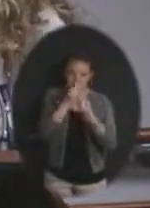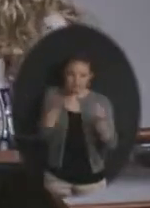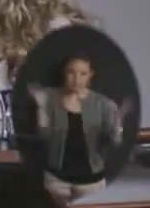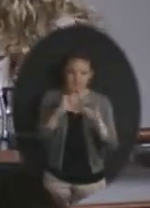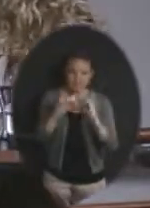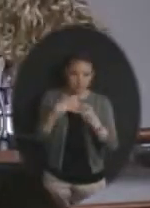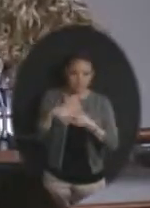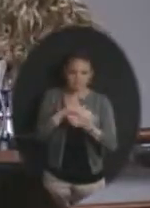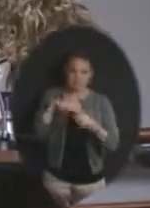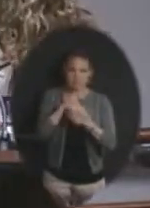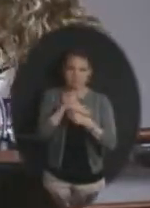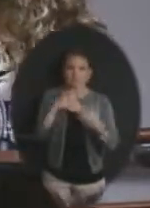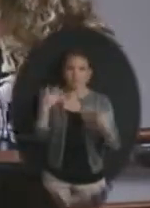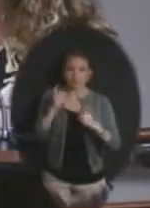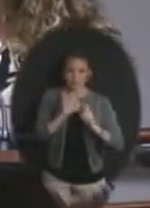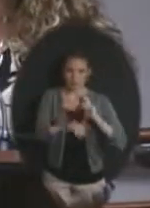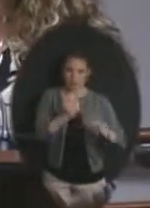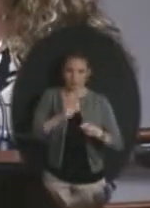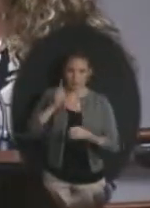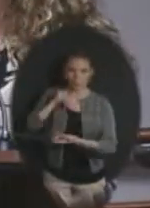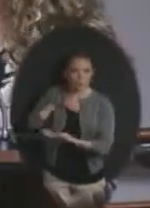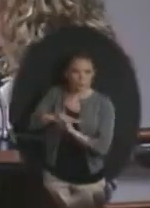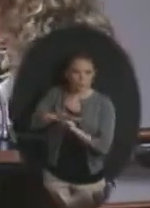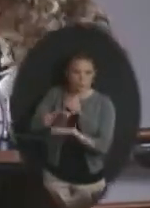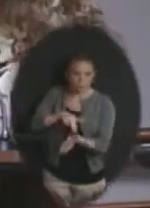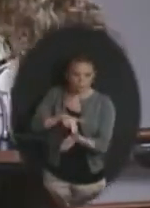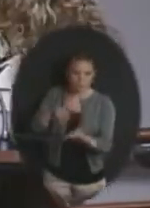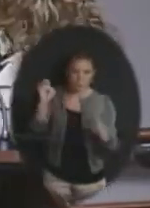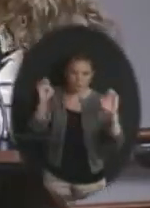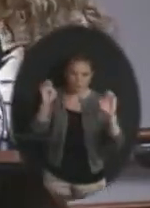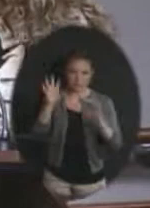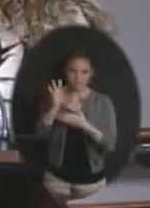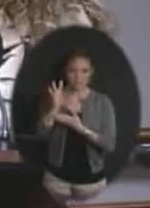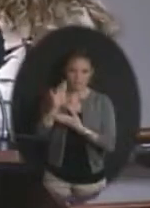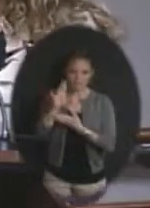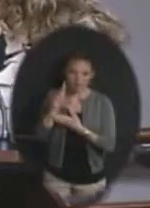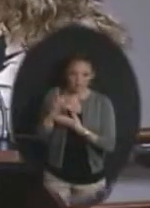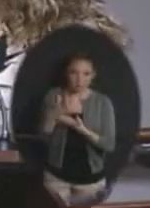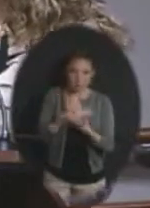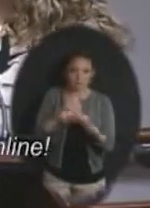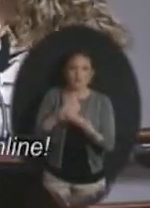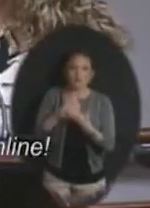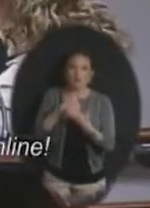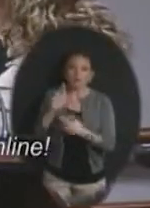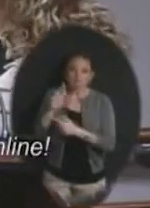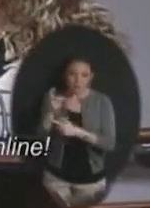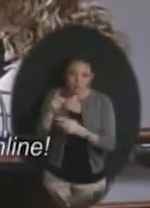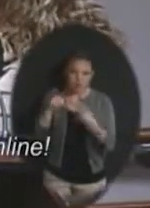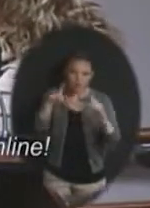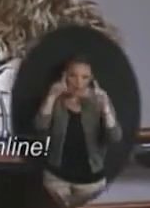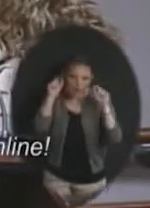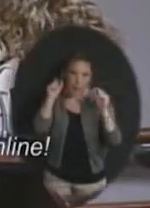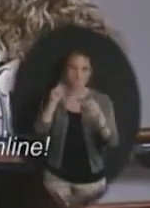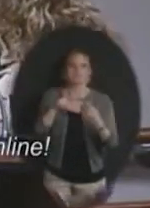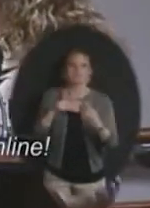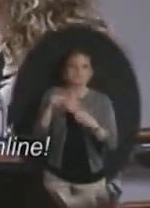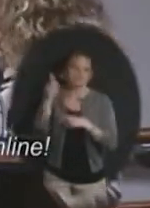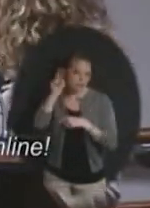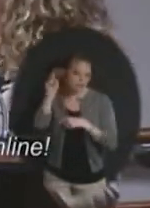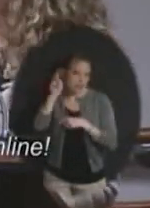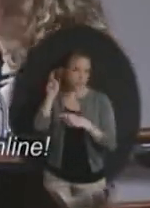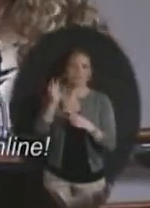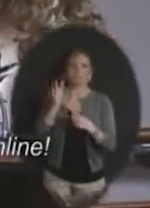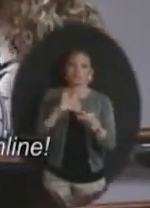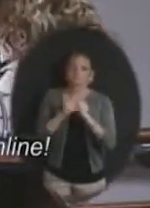sampling includes donations to the School Nurse Emergency Fund to provide prescriptions, eyeglasses, hearing aids, walk-in health care, and